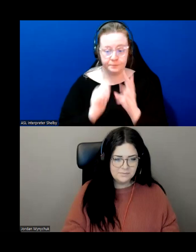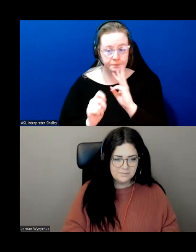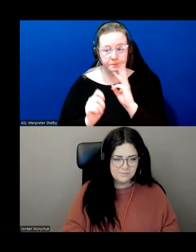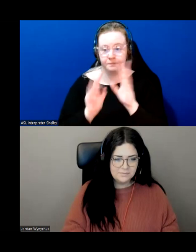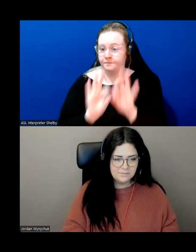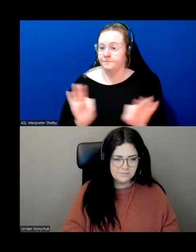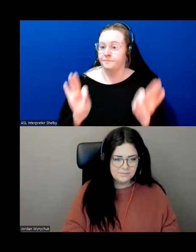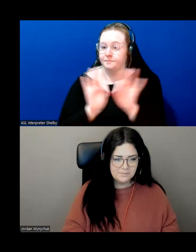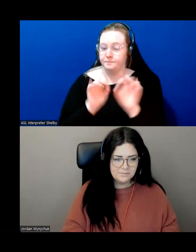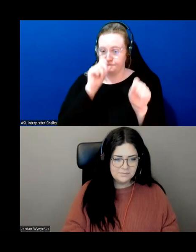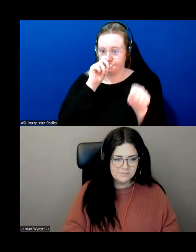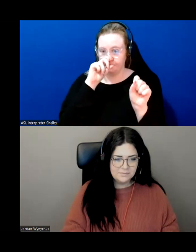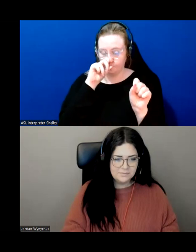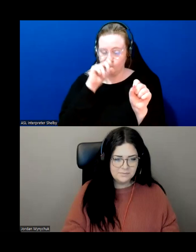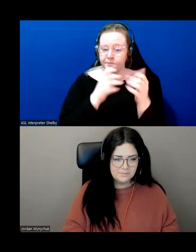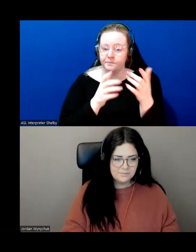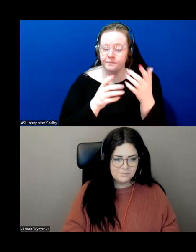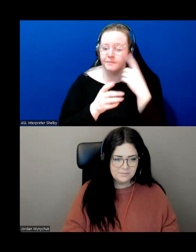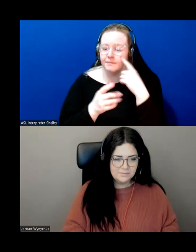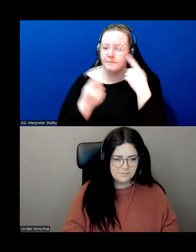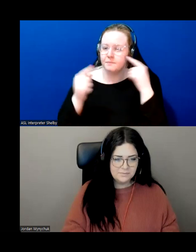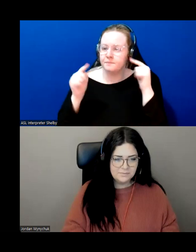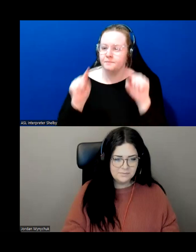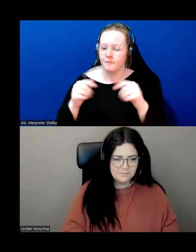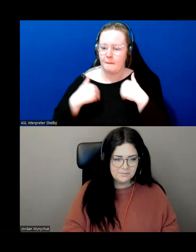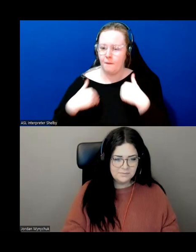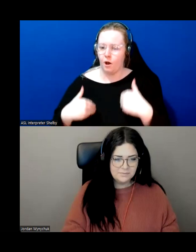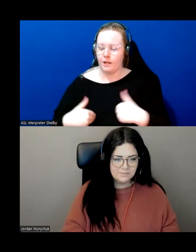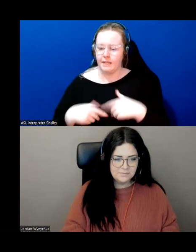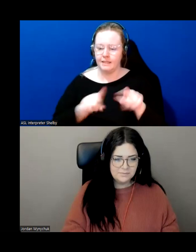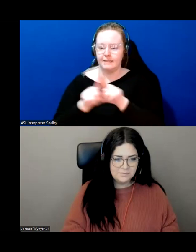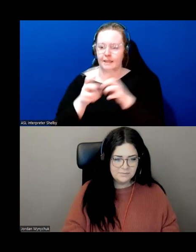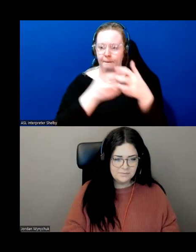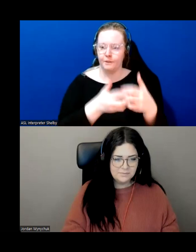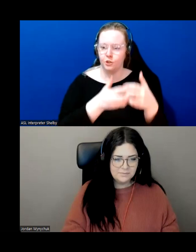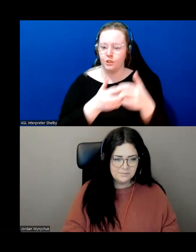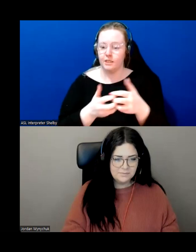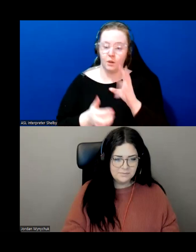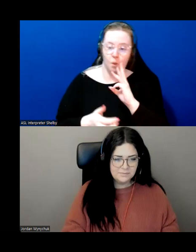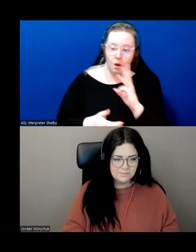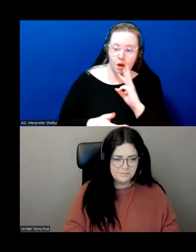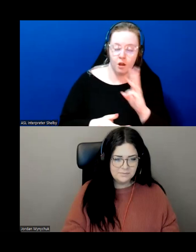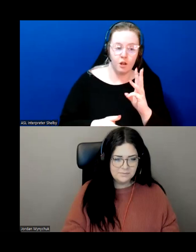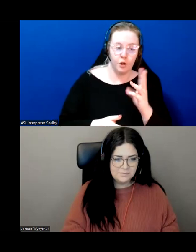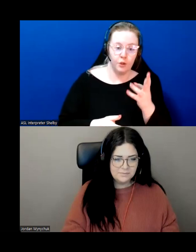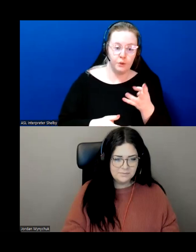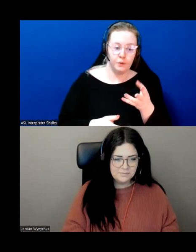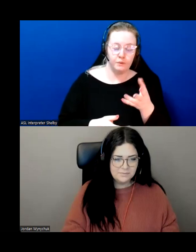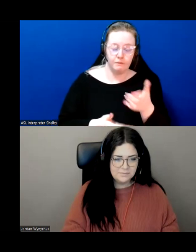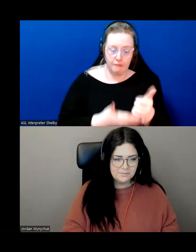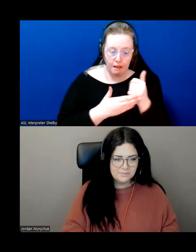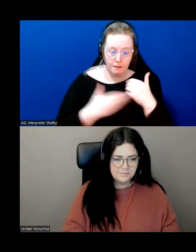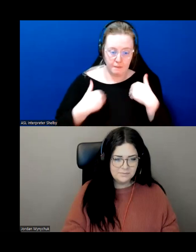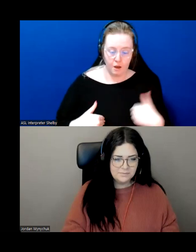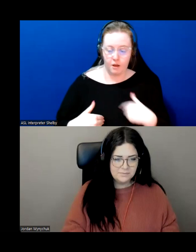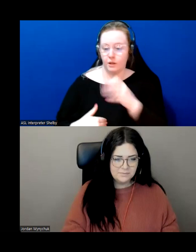going again think of our bodies as an engine water is the oil it keeps it running um anybody have